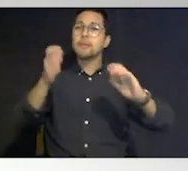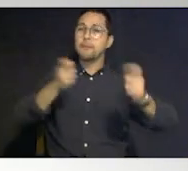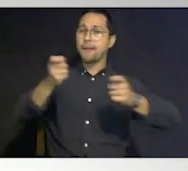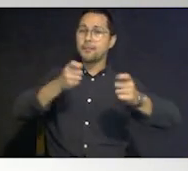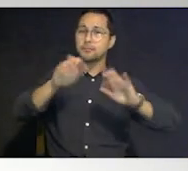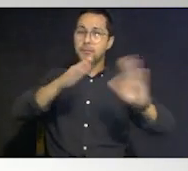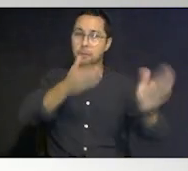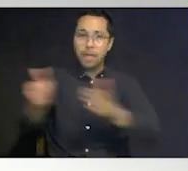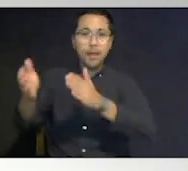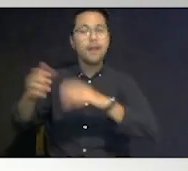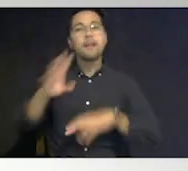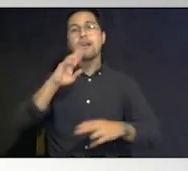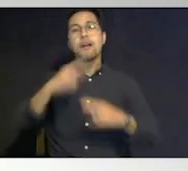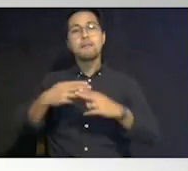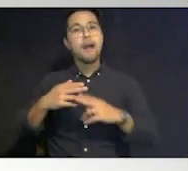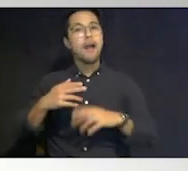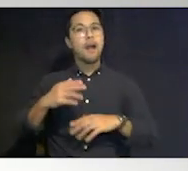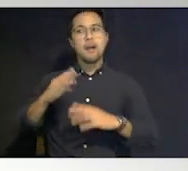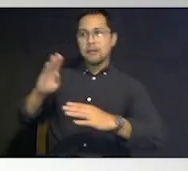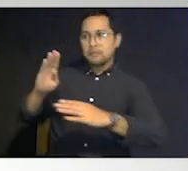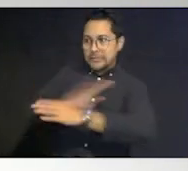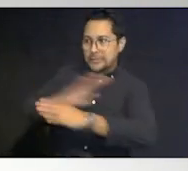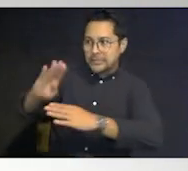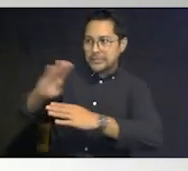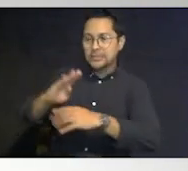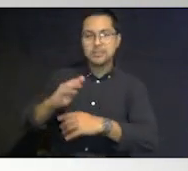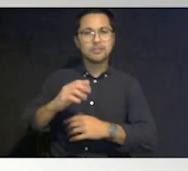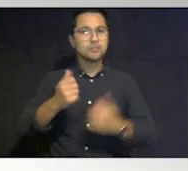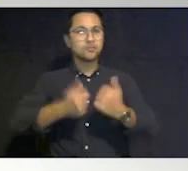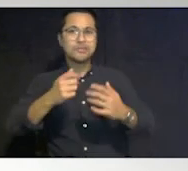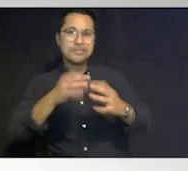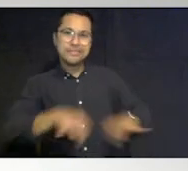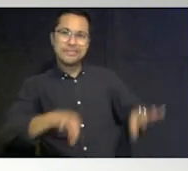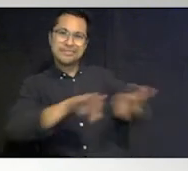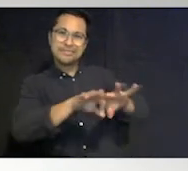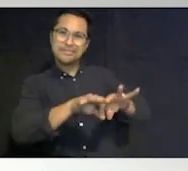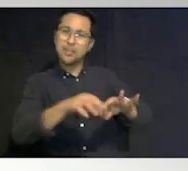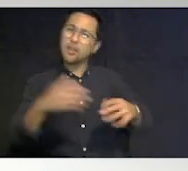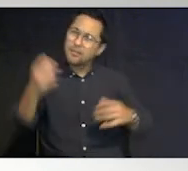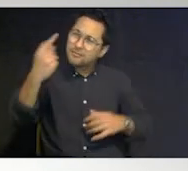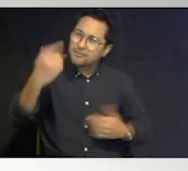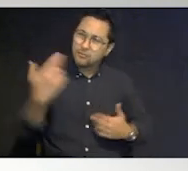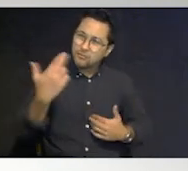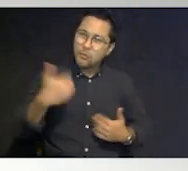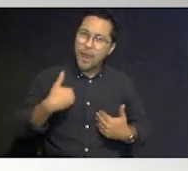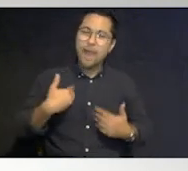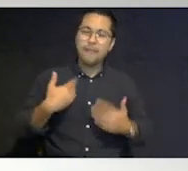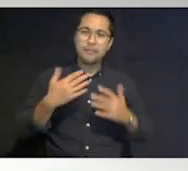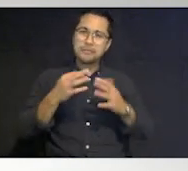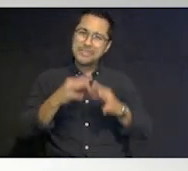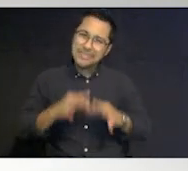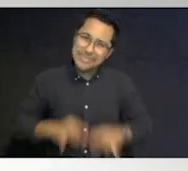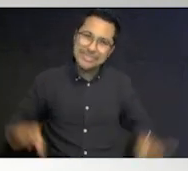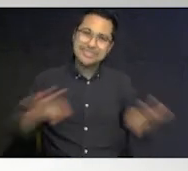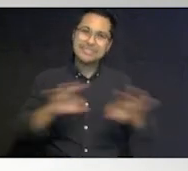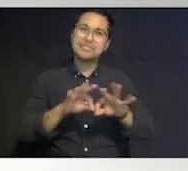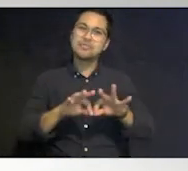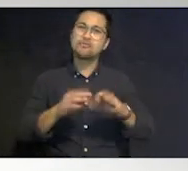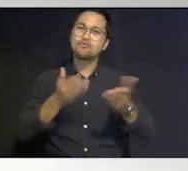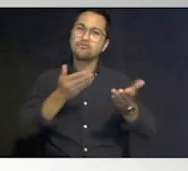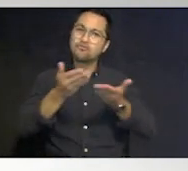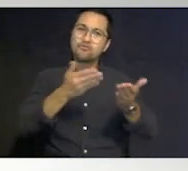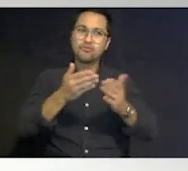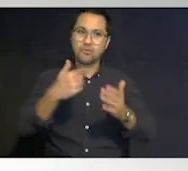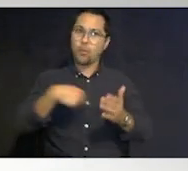we're going to do business what's essential because we have some very essential services that we provide that have to